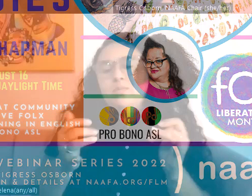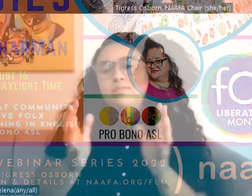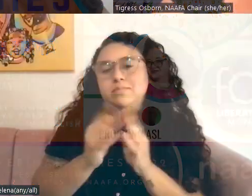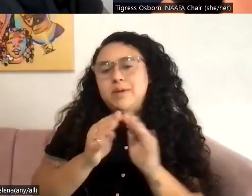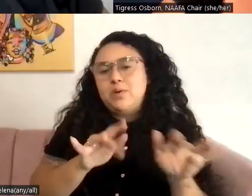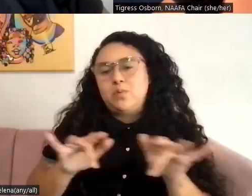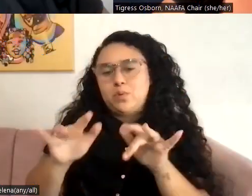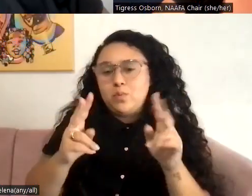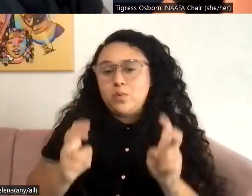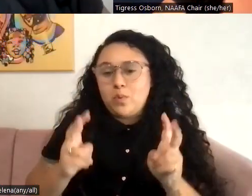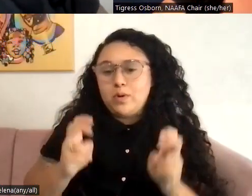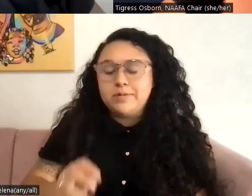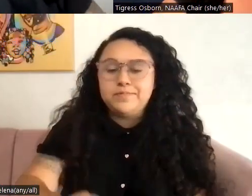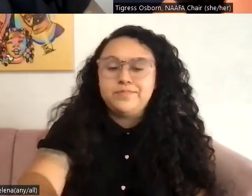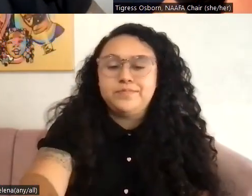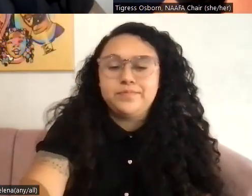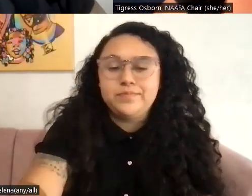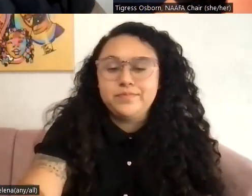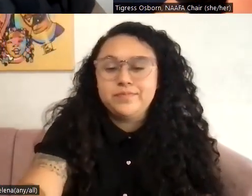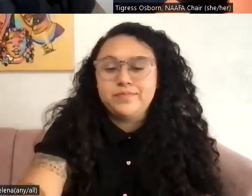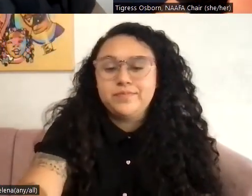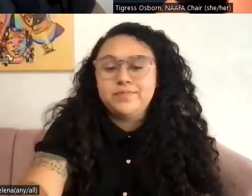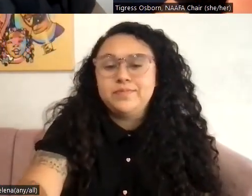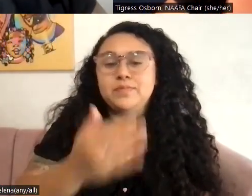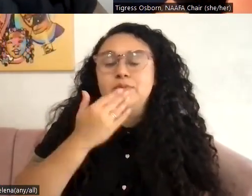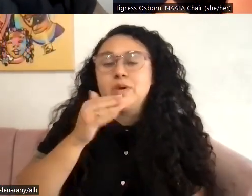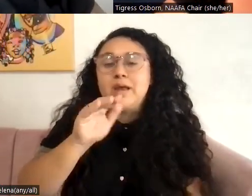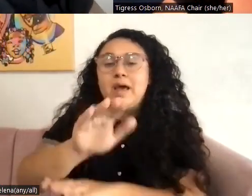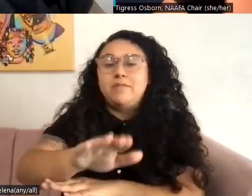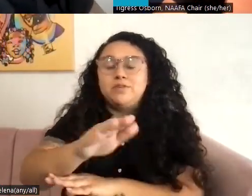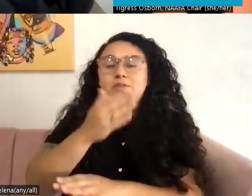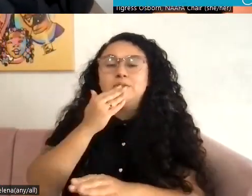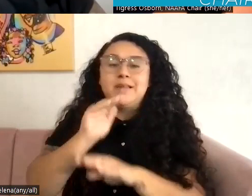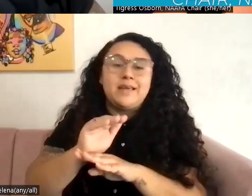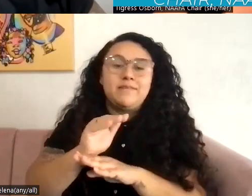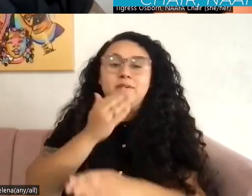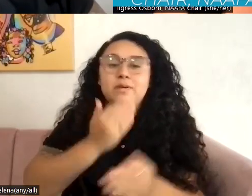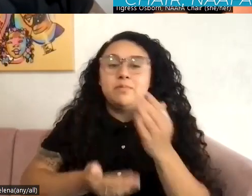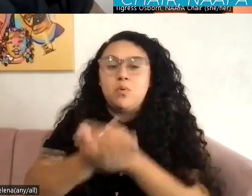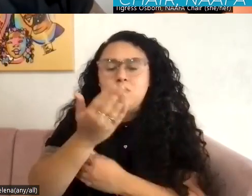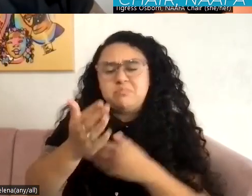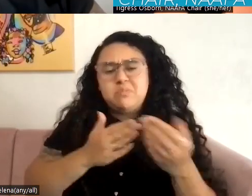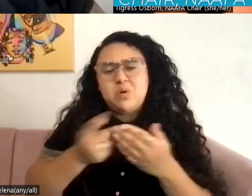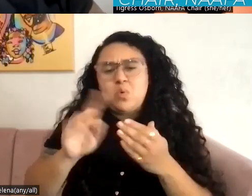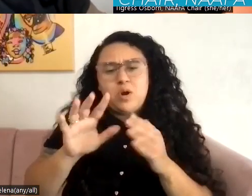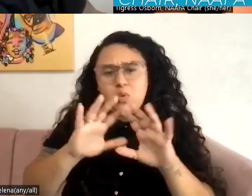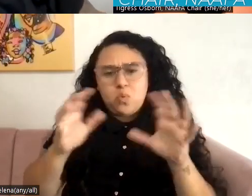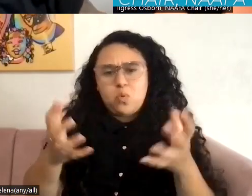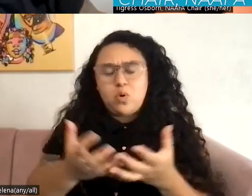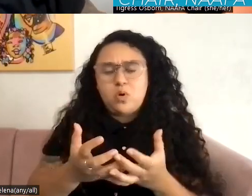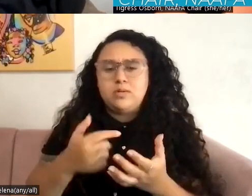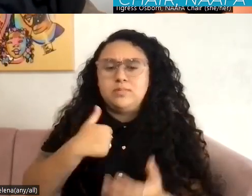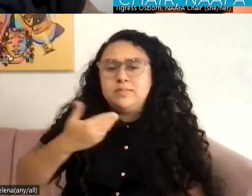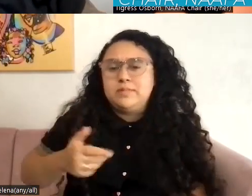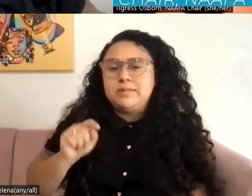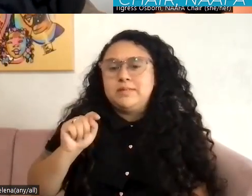Good afternoon, good evening, good morning to you wherever you are in the world. I am Tigris Osborne. I am the chair of the National